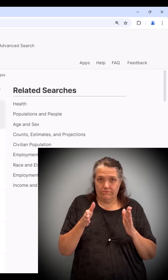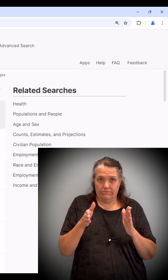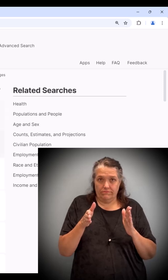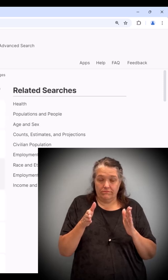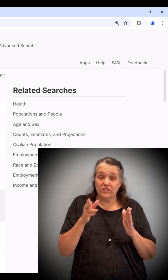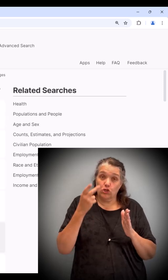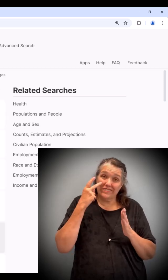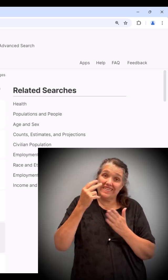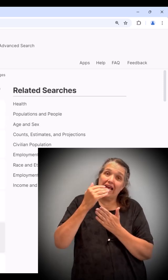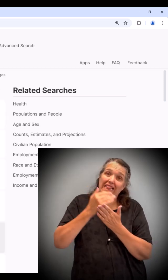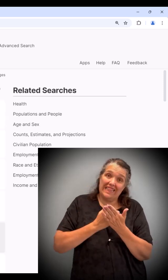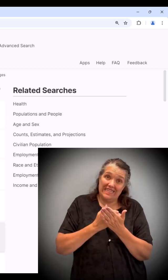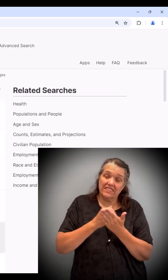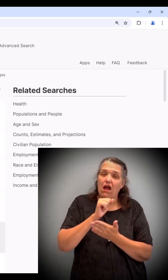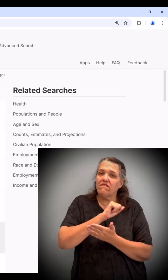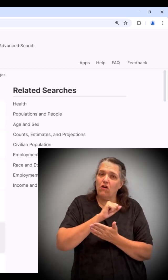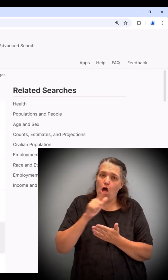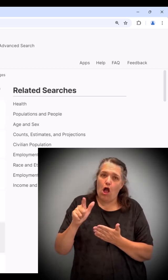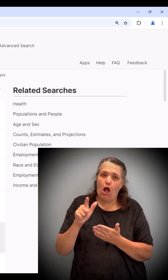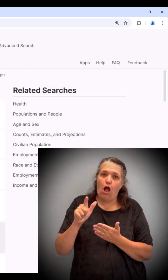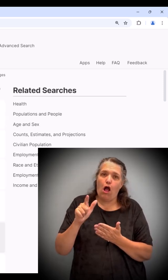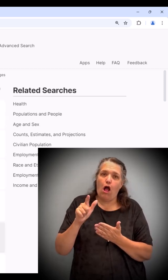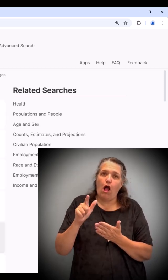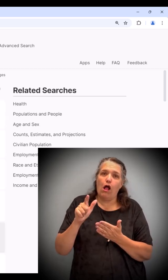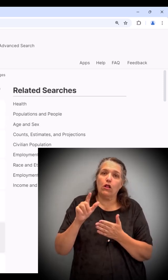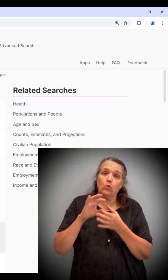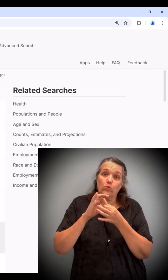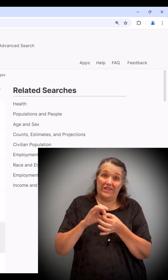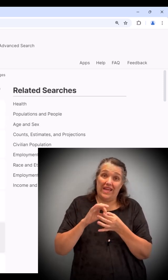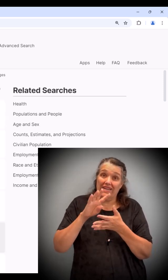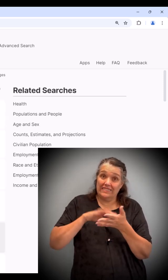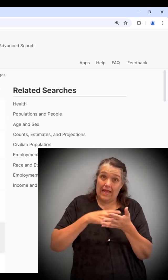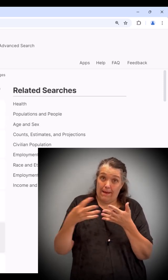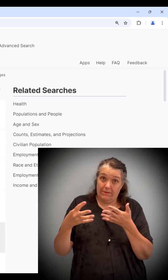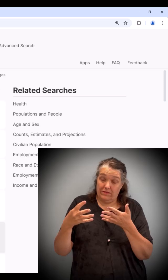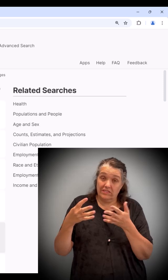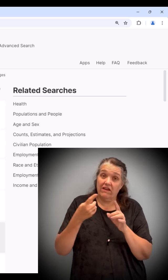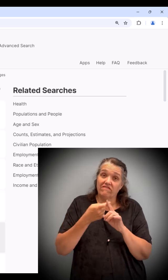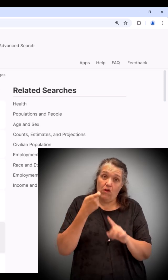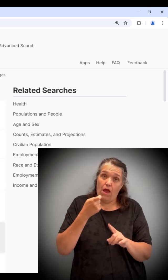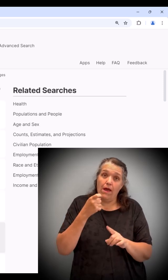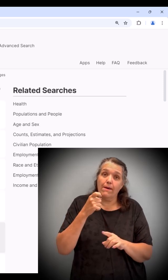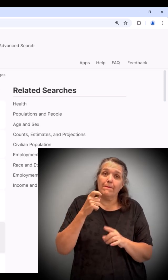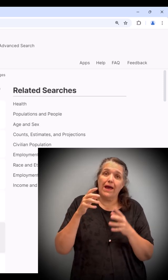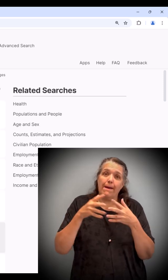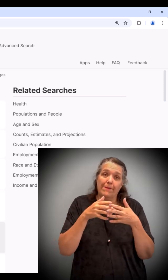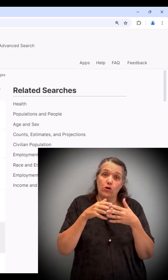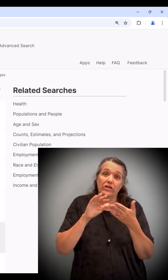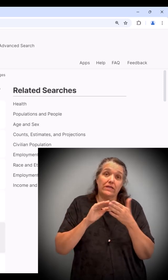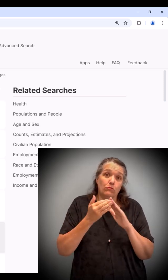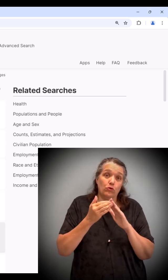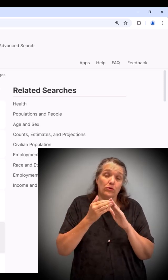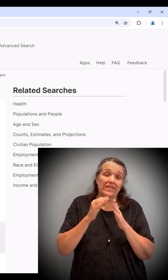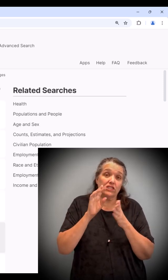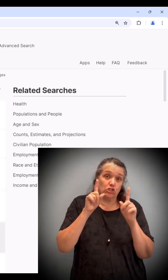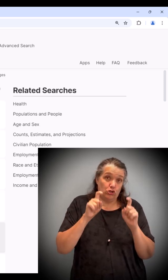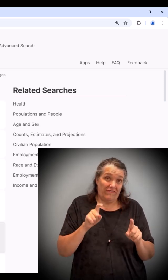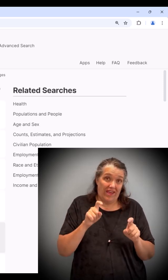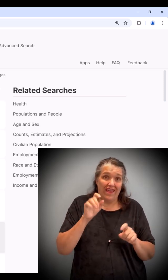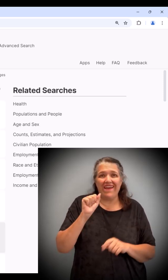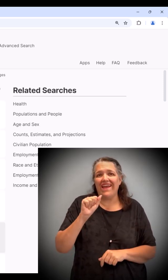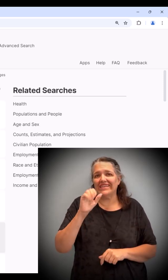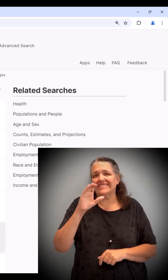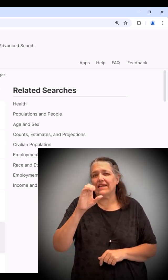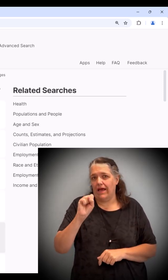all related tables from the American community survey or ACS for short. Keep in mind